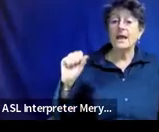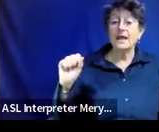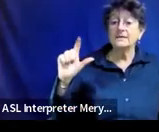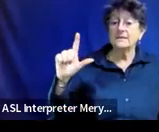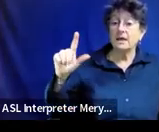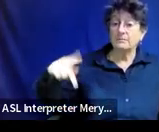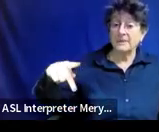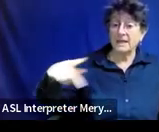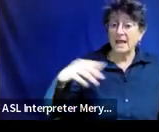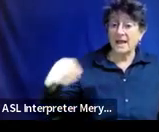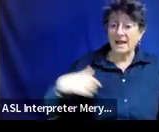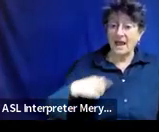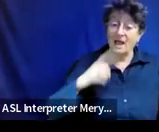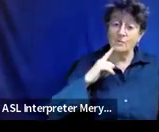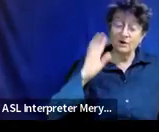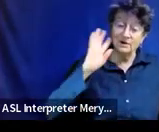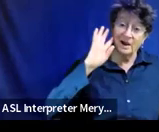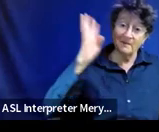the same goals.